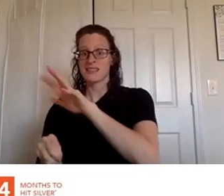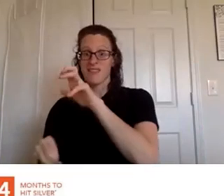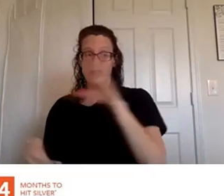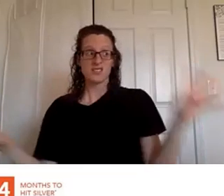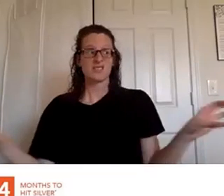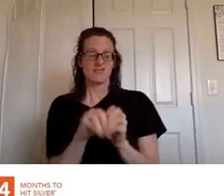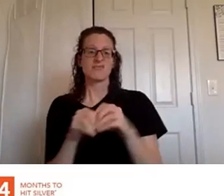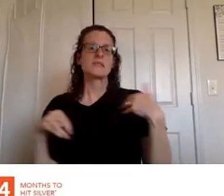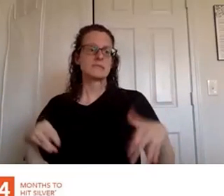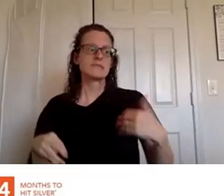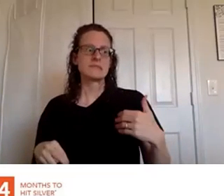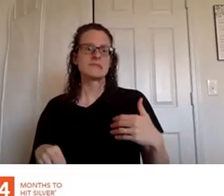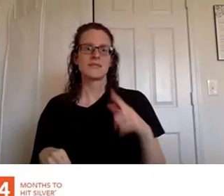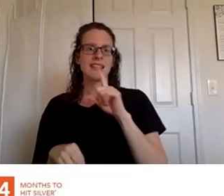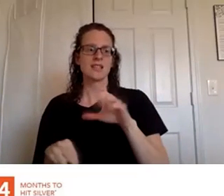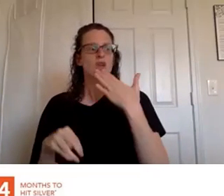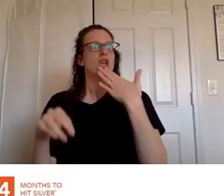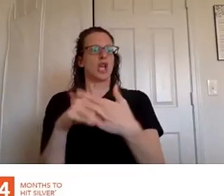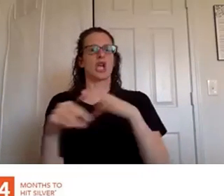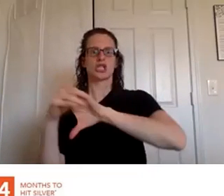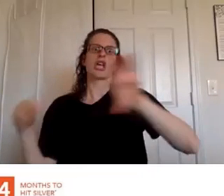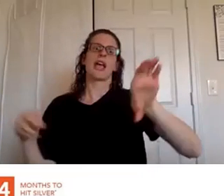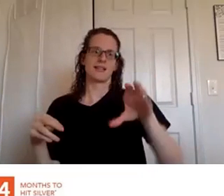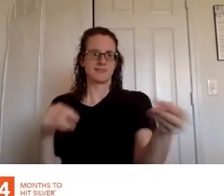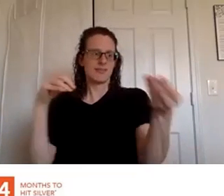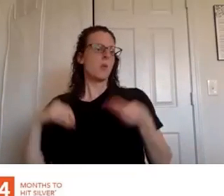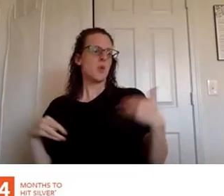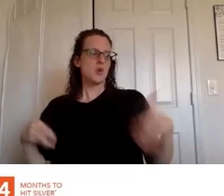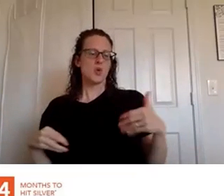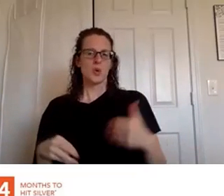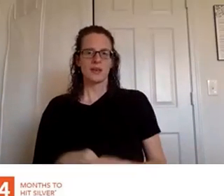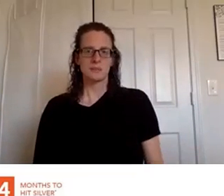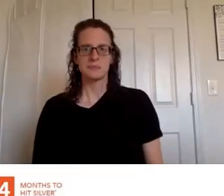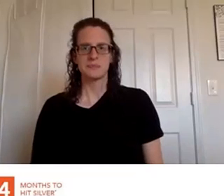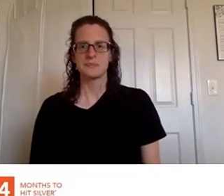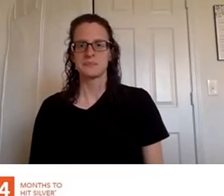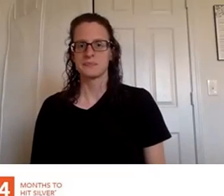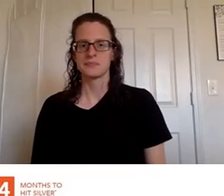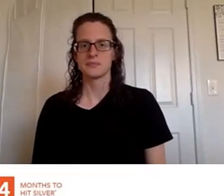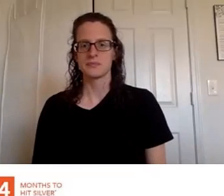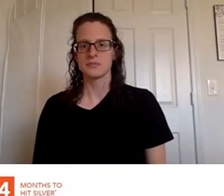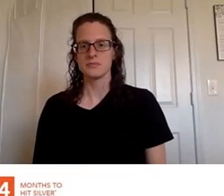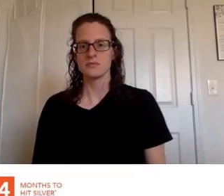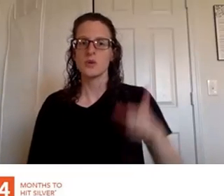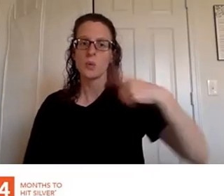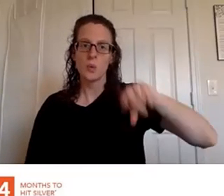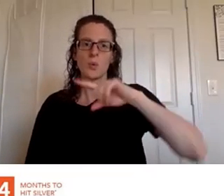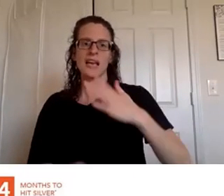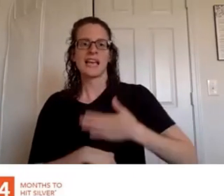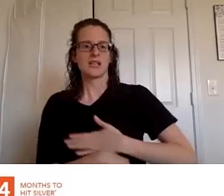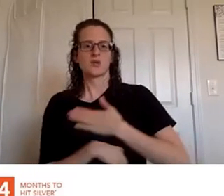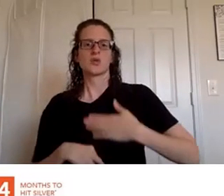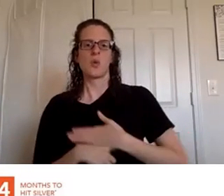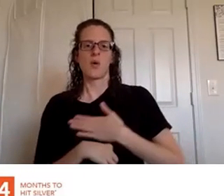life-changing check right there for most of us so um so you enjoy a one-time